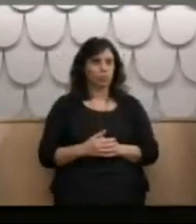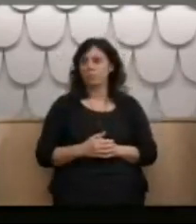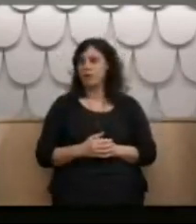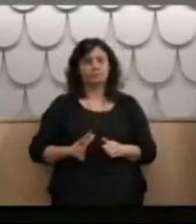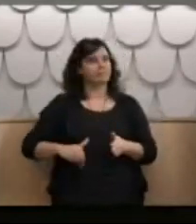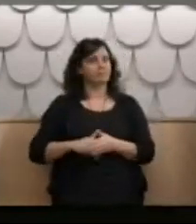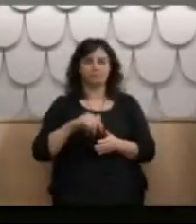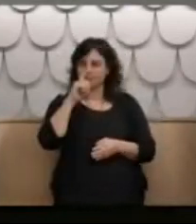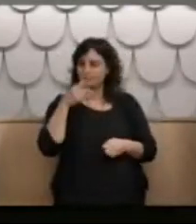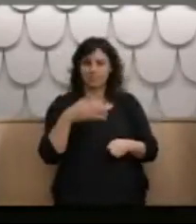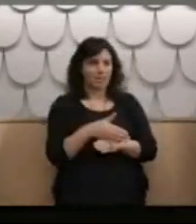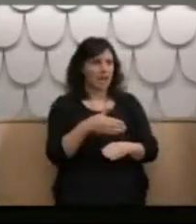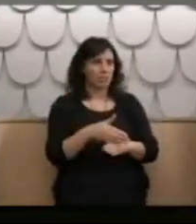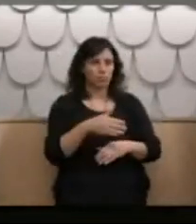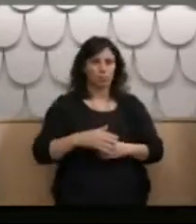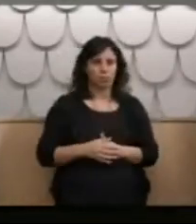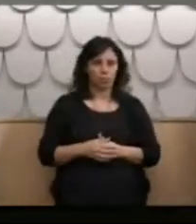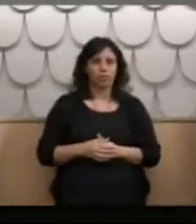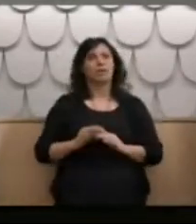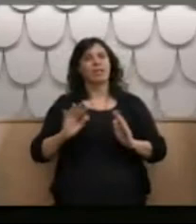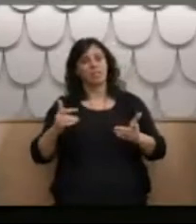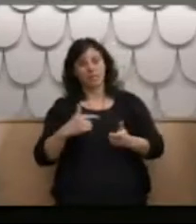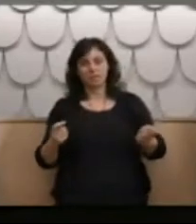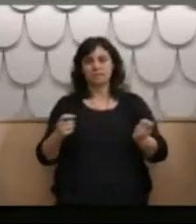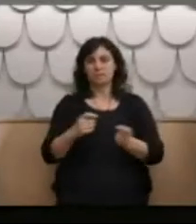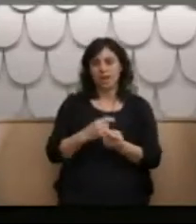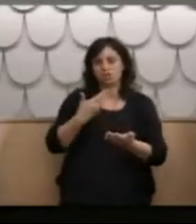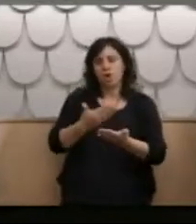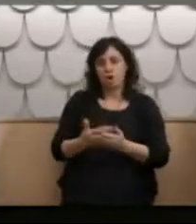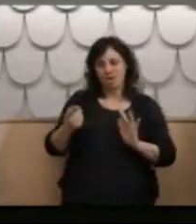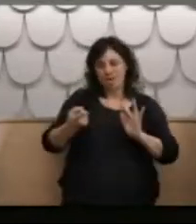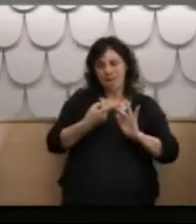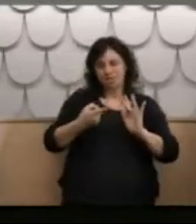I had to go on to a nimblers benefit. I have been on income support ever since.